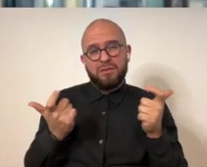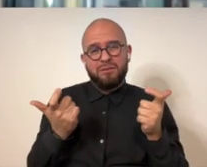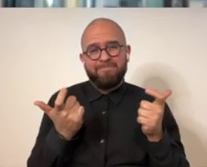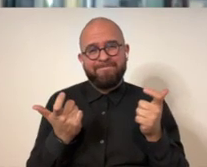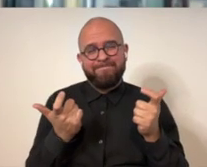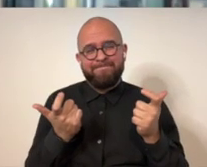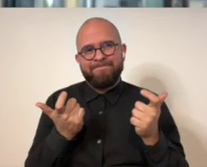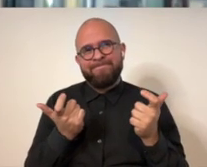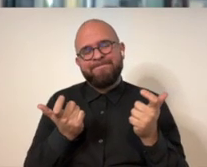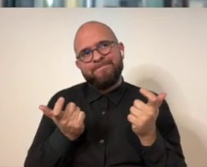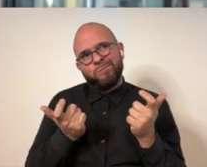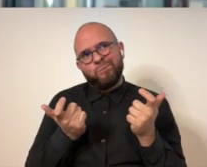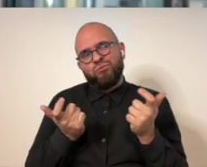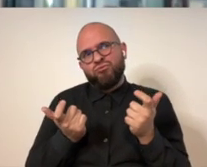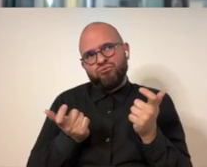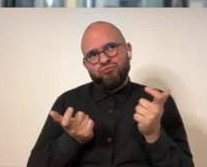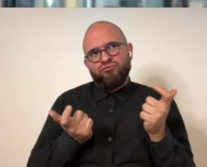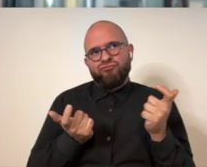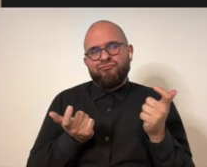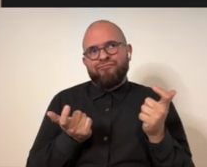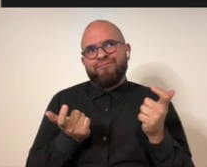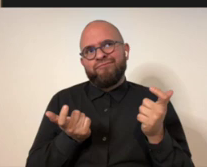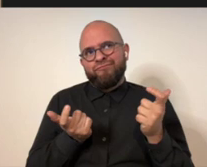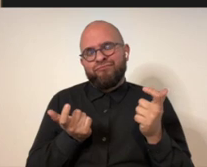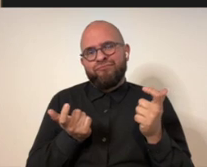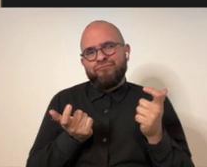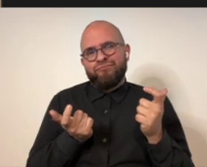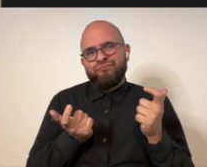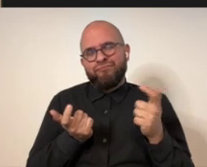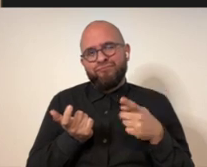So mental health is also a big,